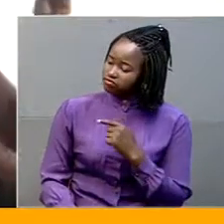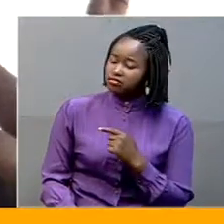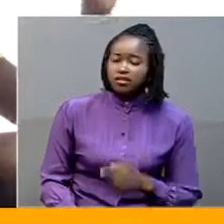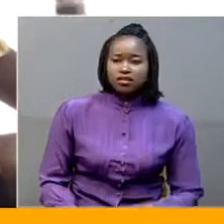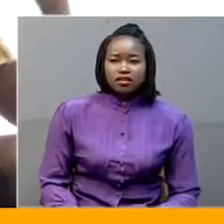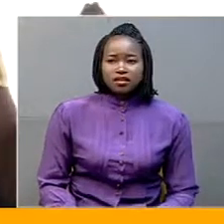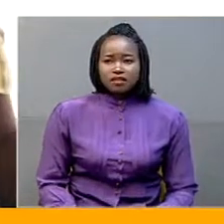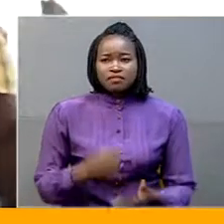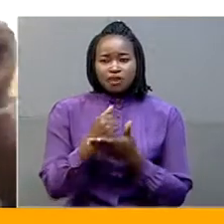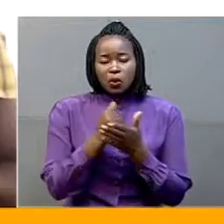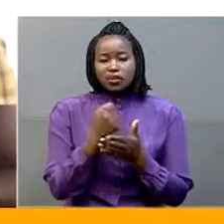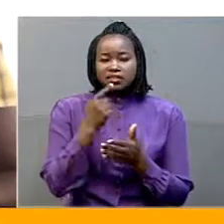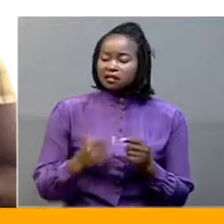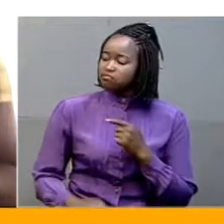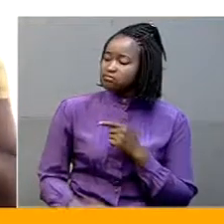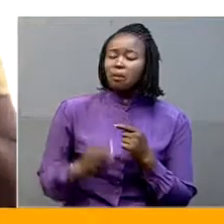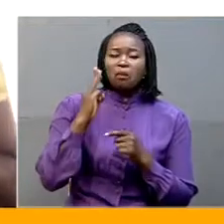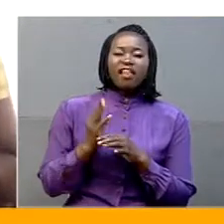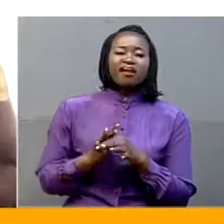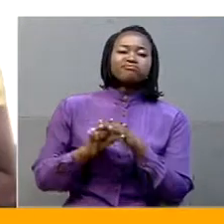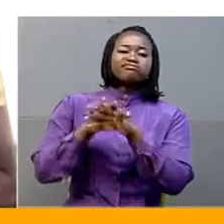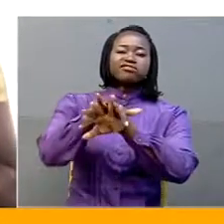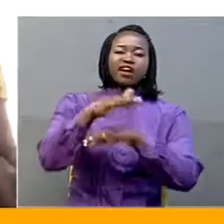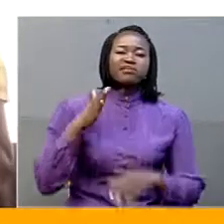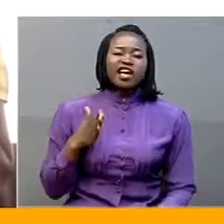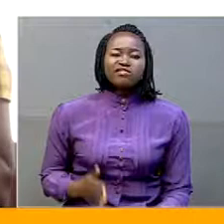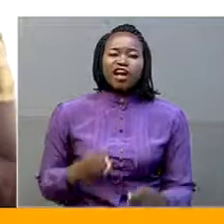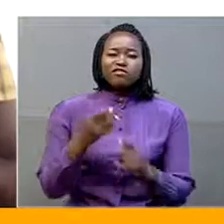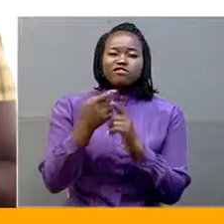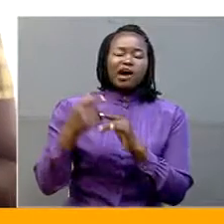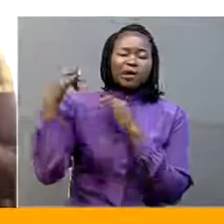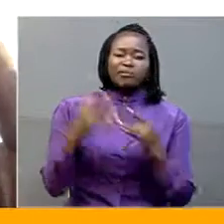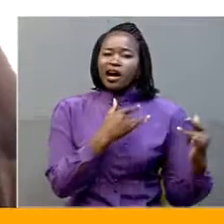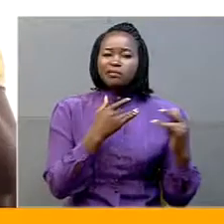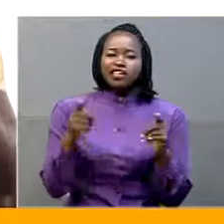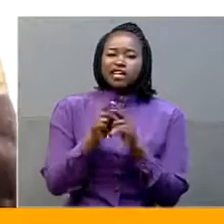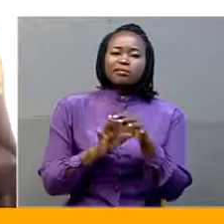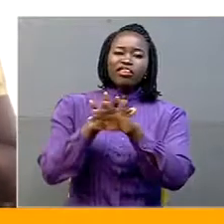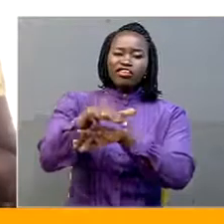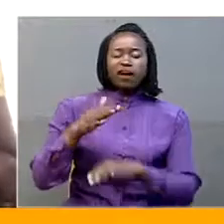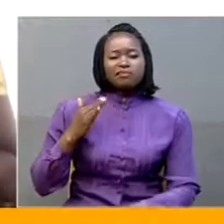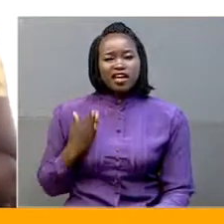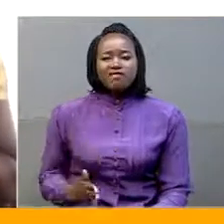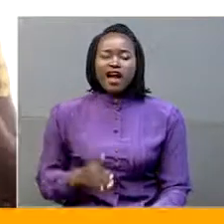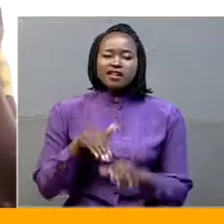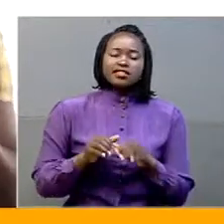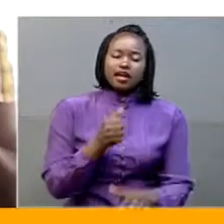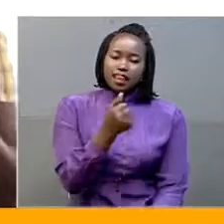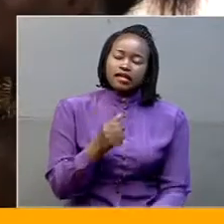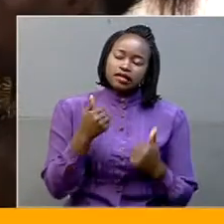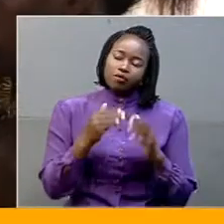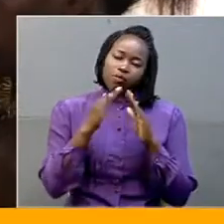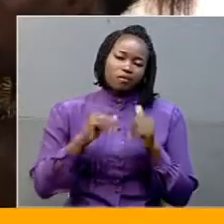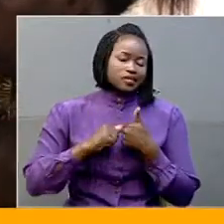bring the behaviors from the Bush up to here in their clan. So I'm facing very many challenges at home.